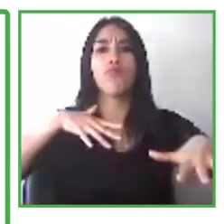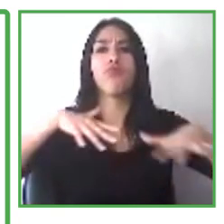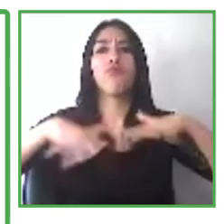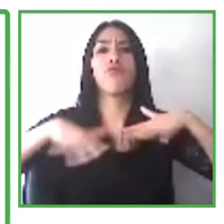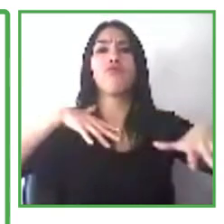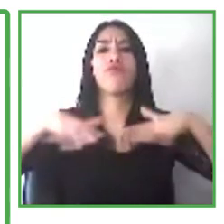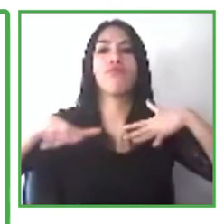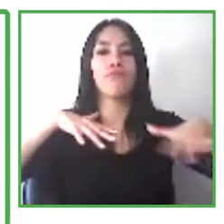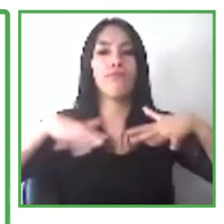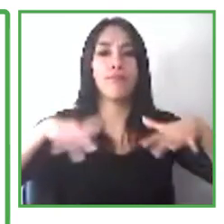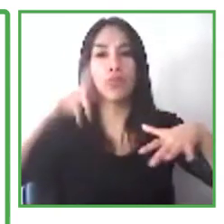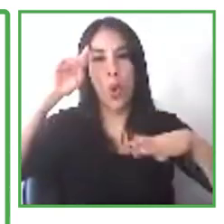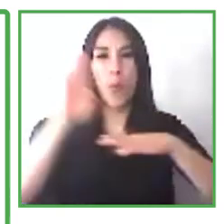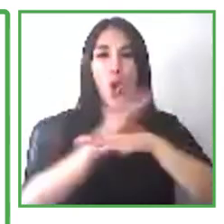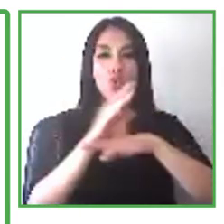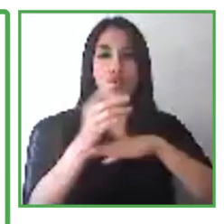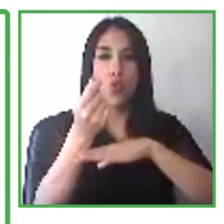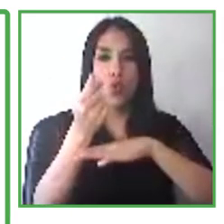and foster innovation.